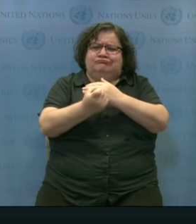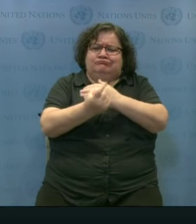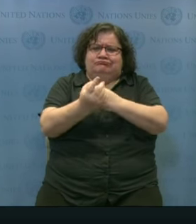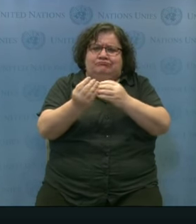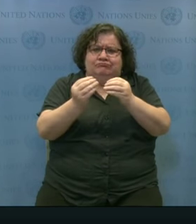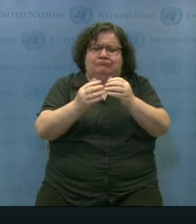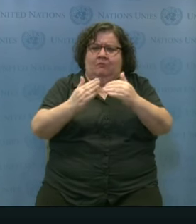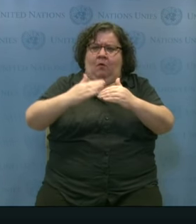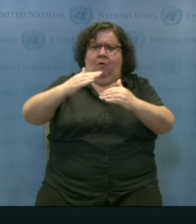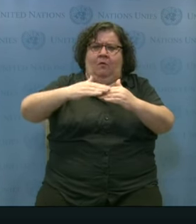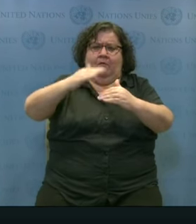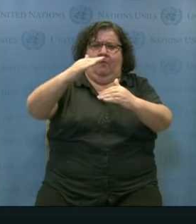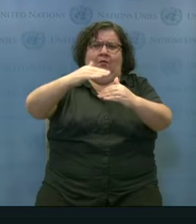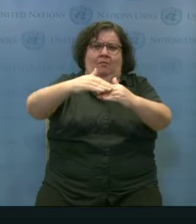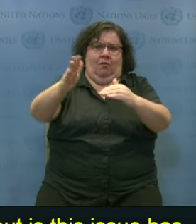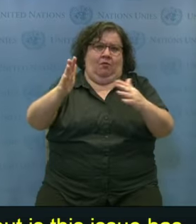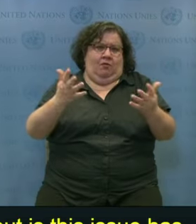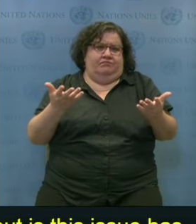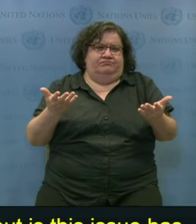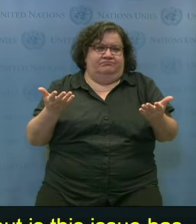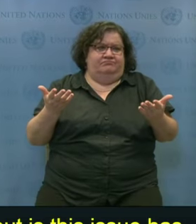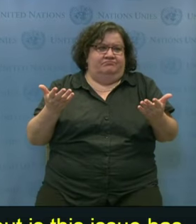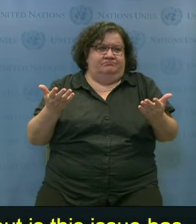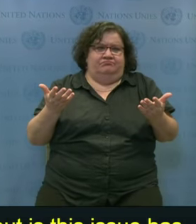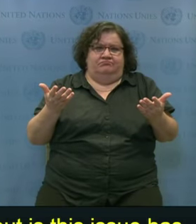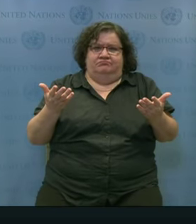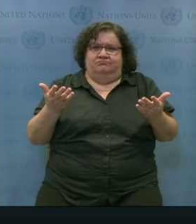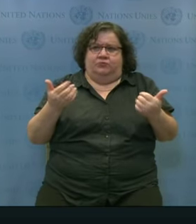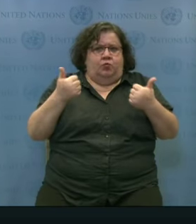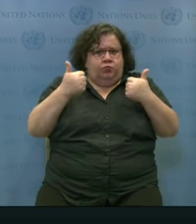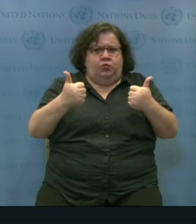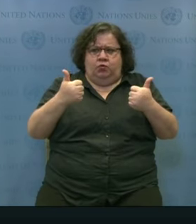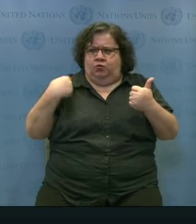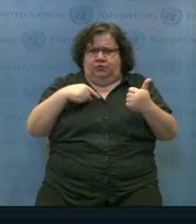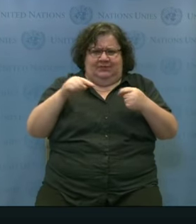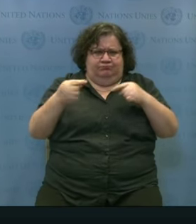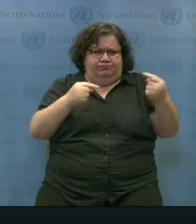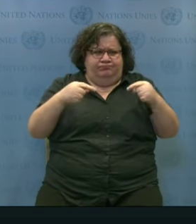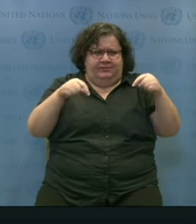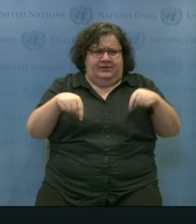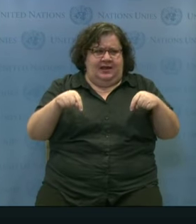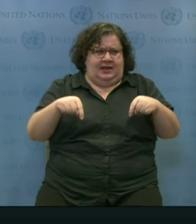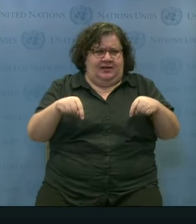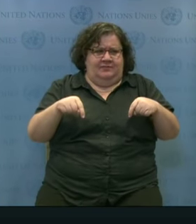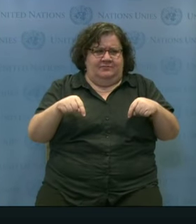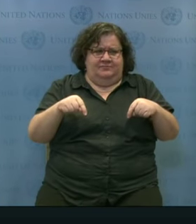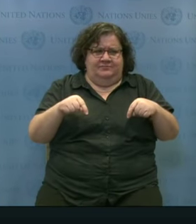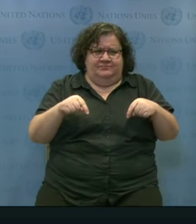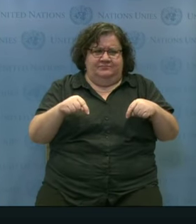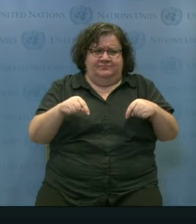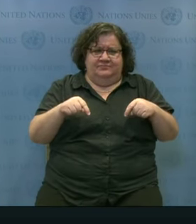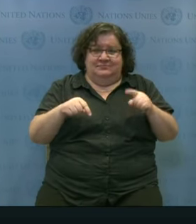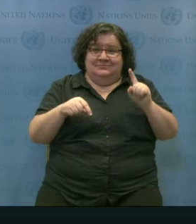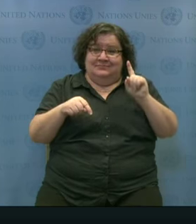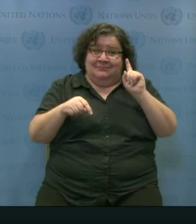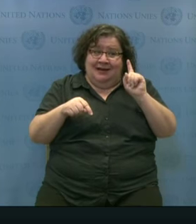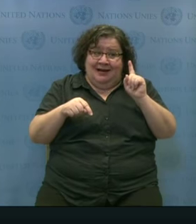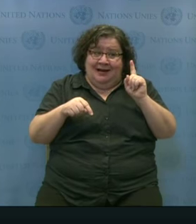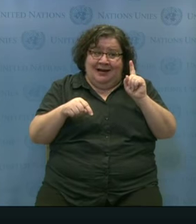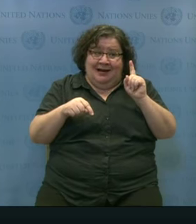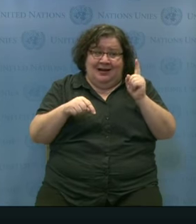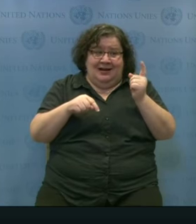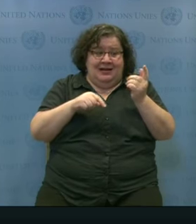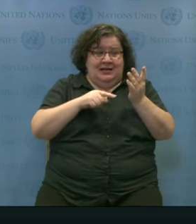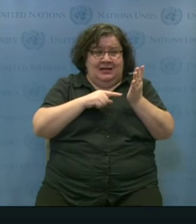what evidence also suggests, and it's growing every day, and as we see, just saw in the video,